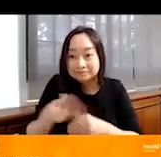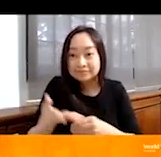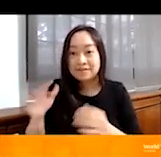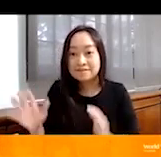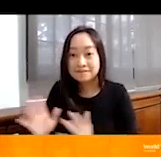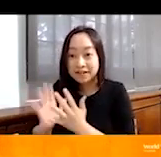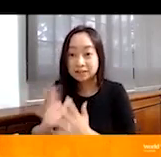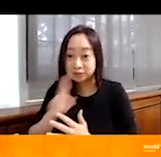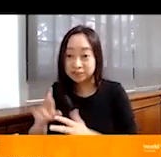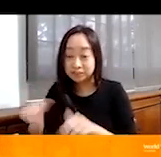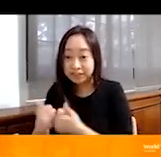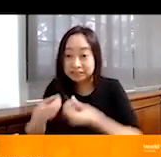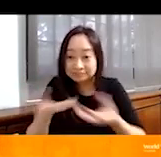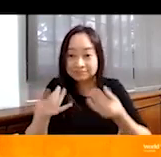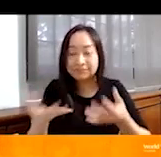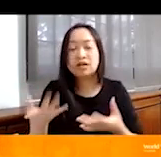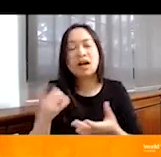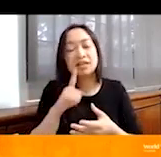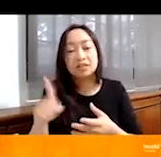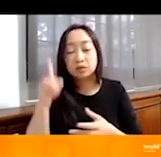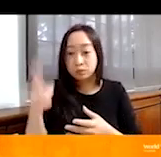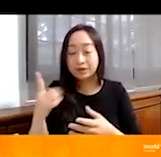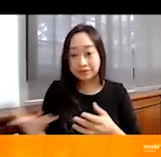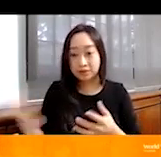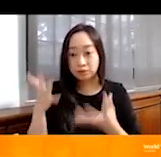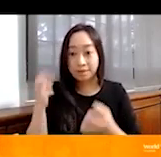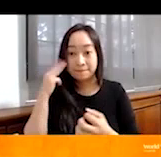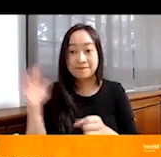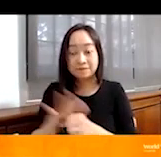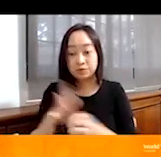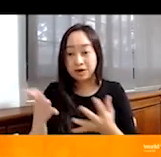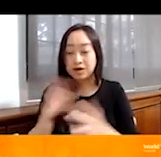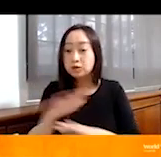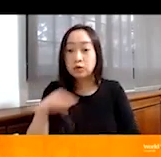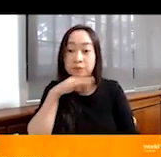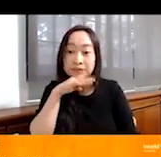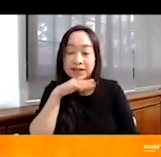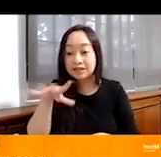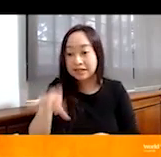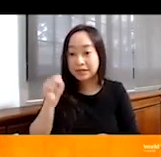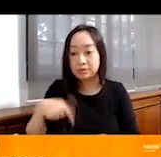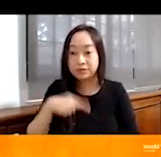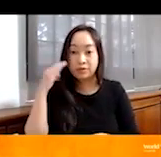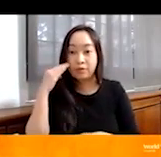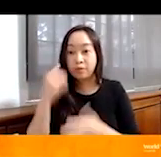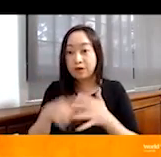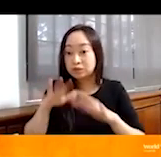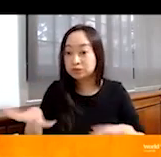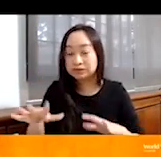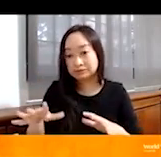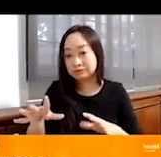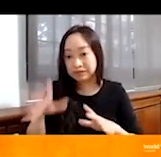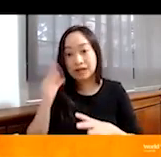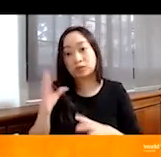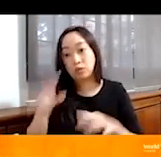I think one of the things that we want to be mindful about is to not pretend to claim that we know what the children are going through.